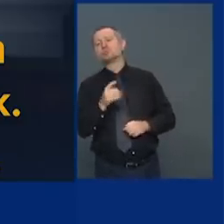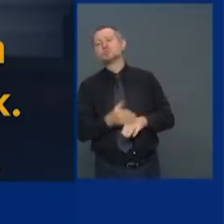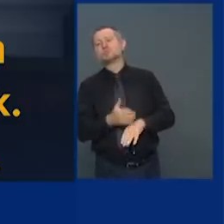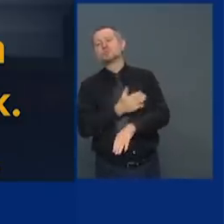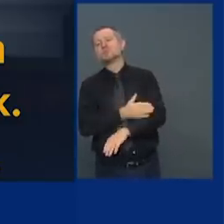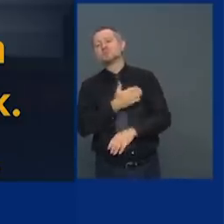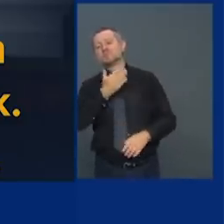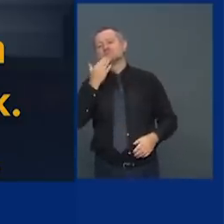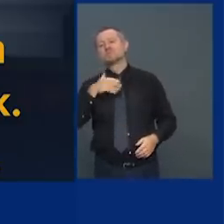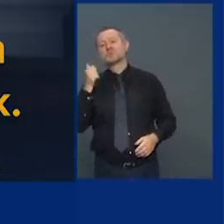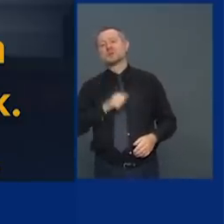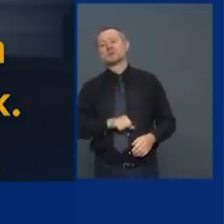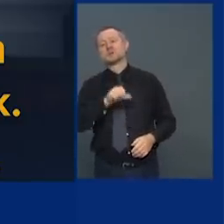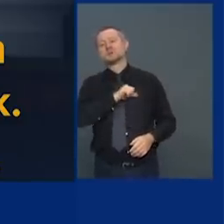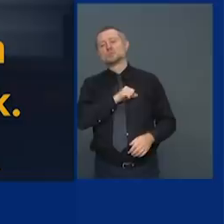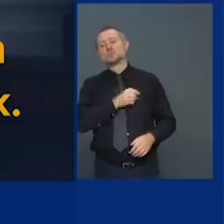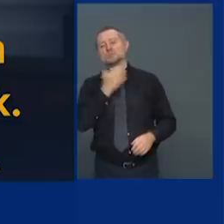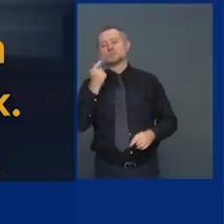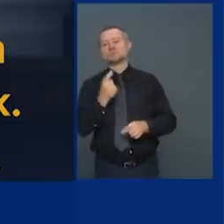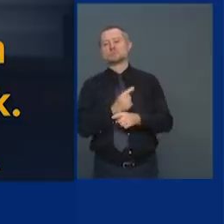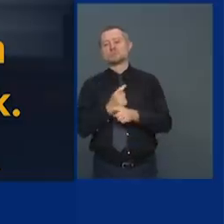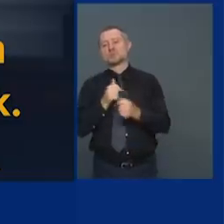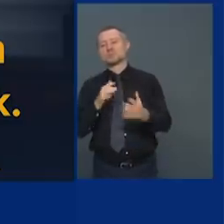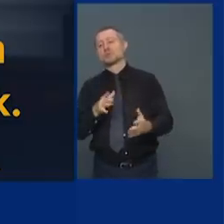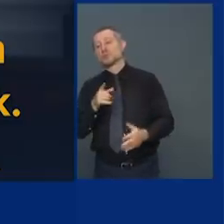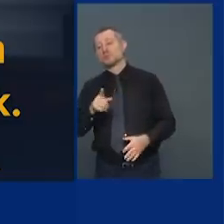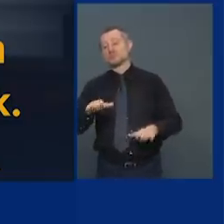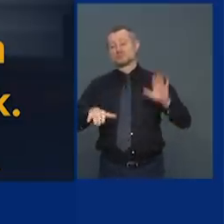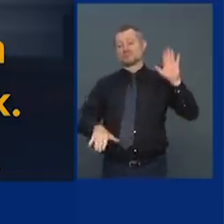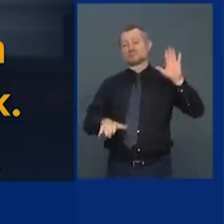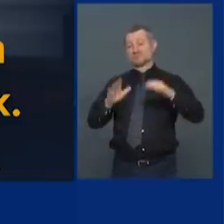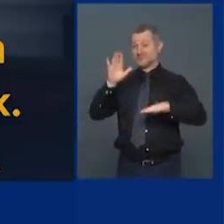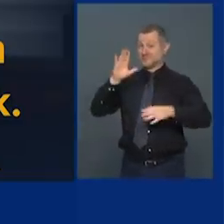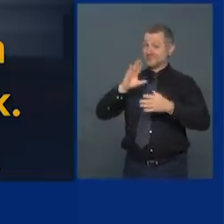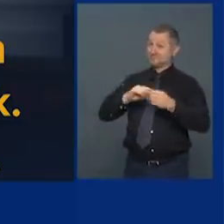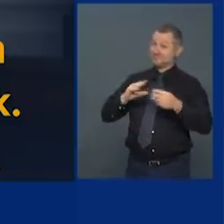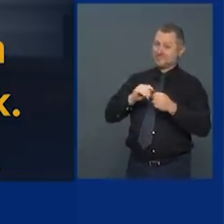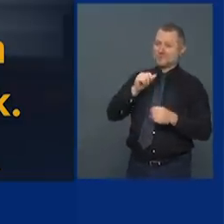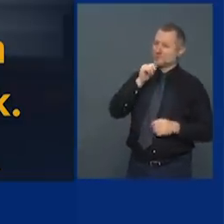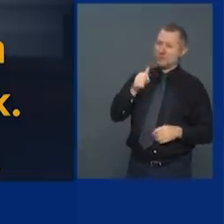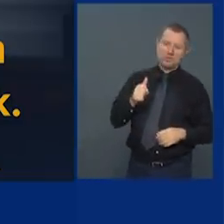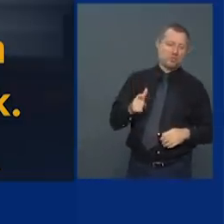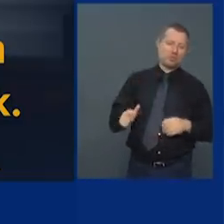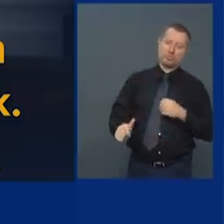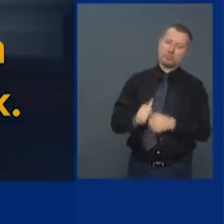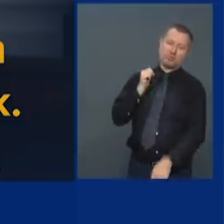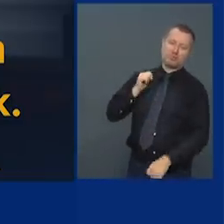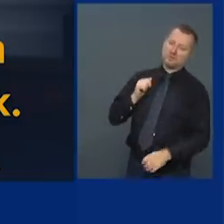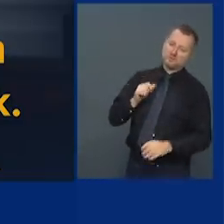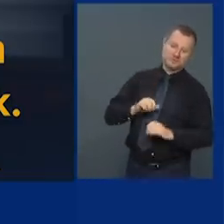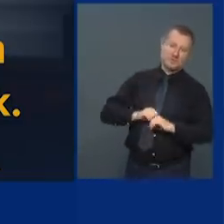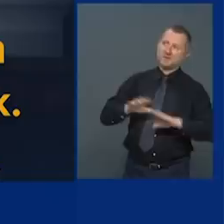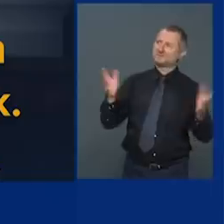and try not to threaten and try not to do anything criminal